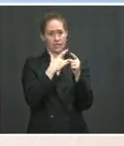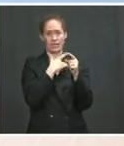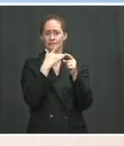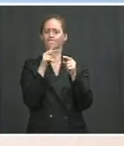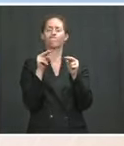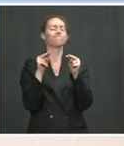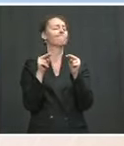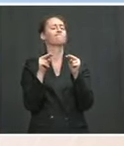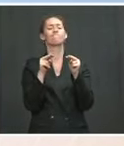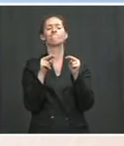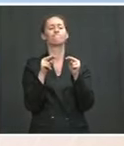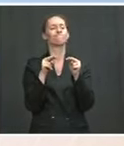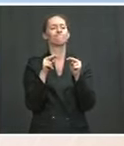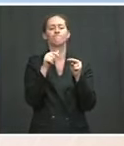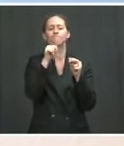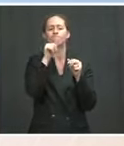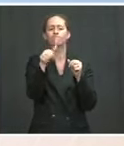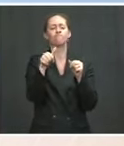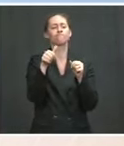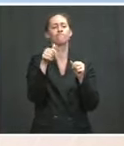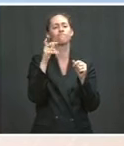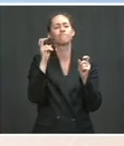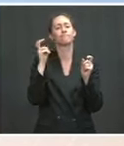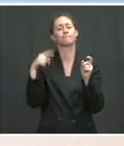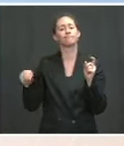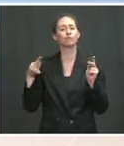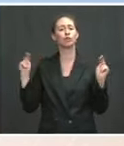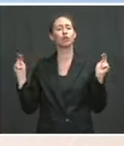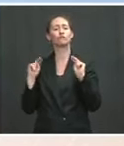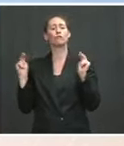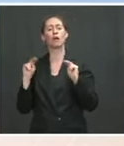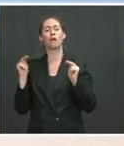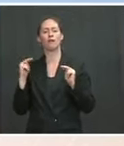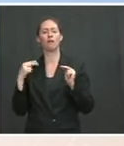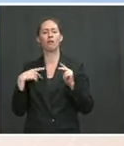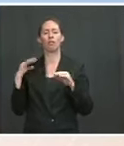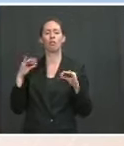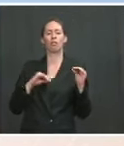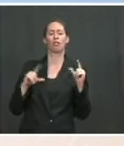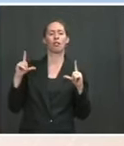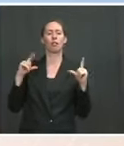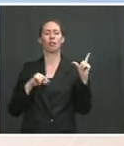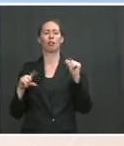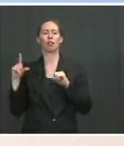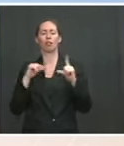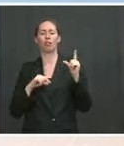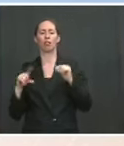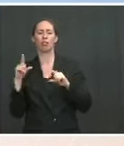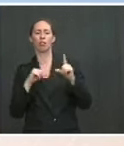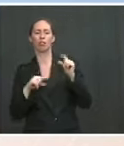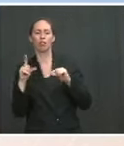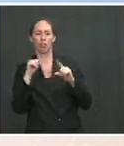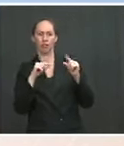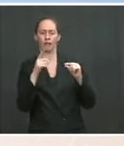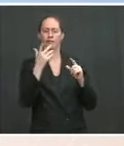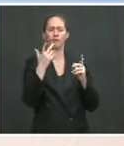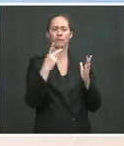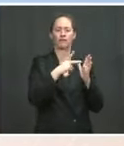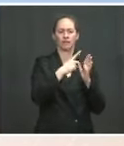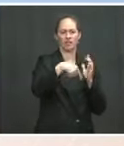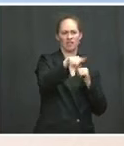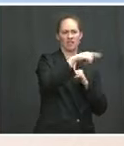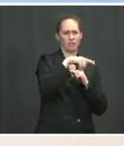in the hands of Republican state legislatures. This is what Donald Trump wanted done during